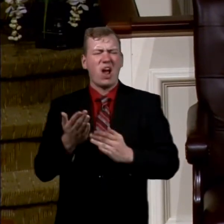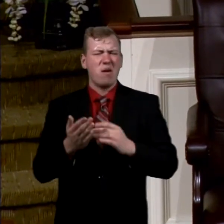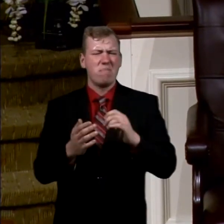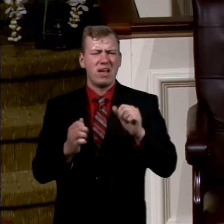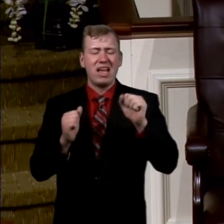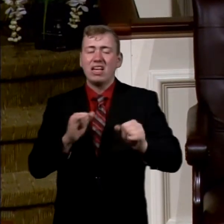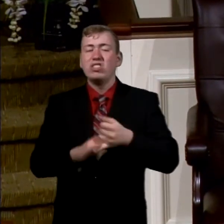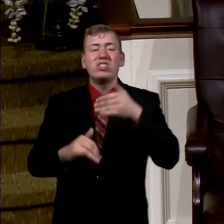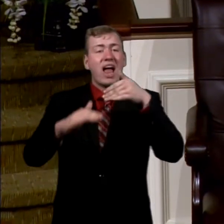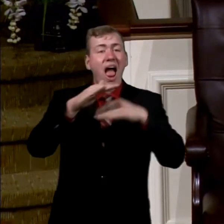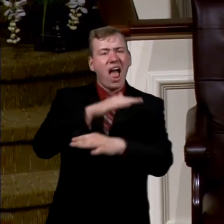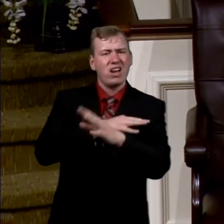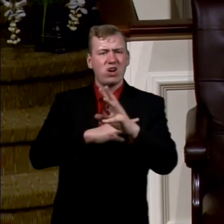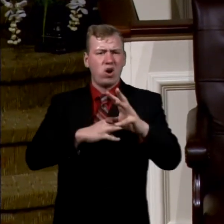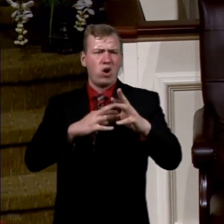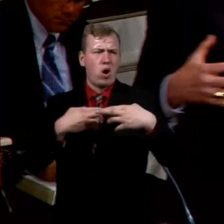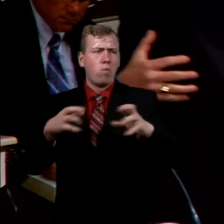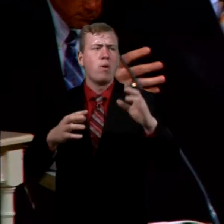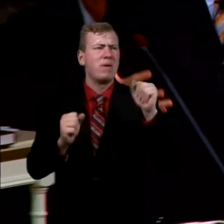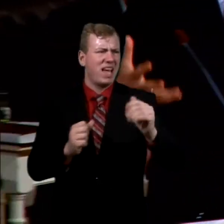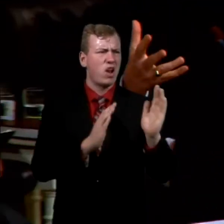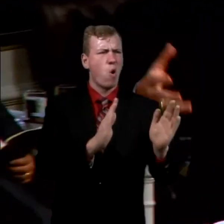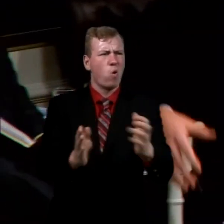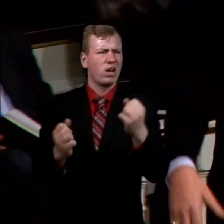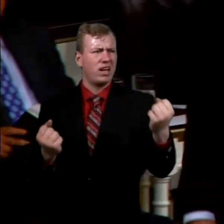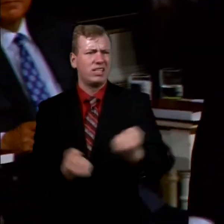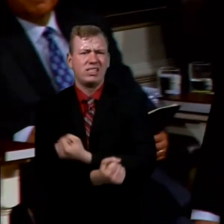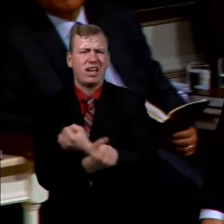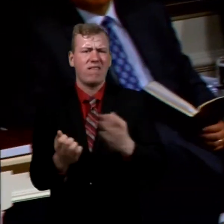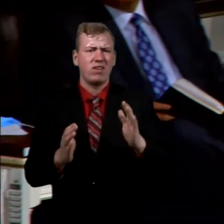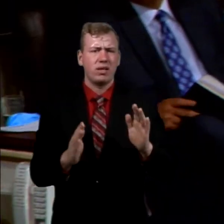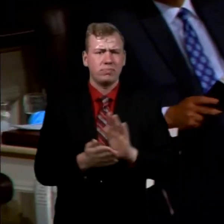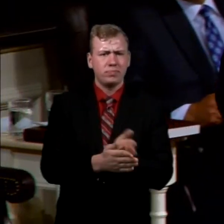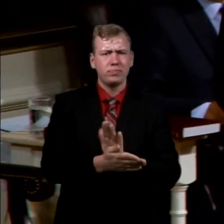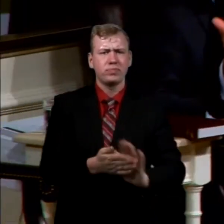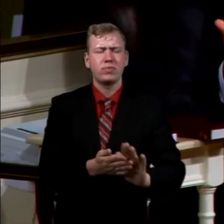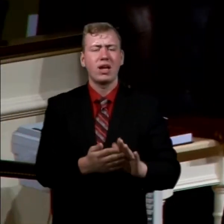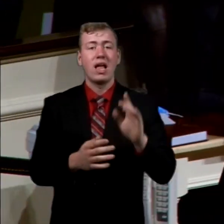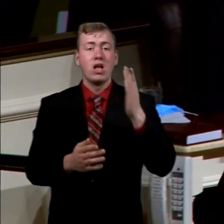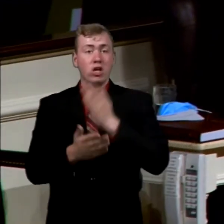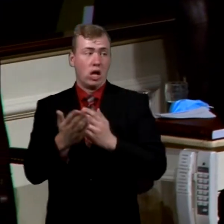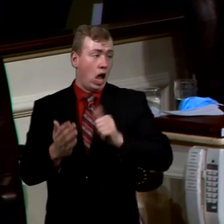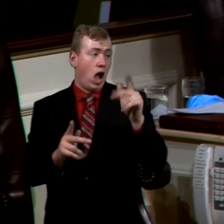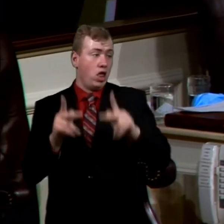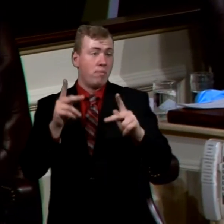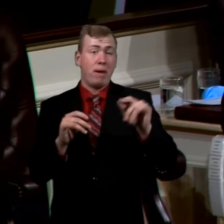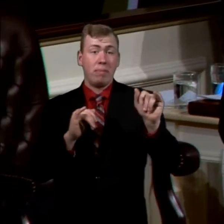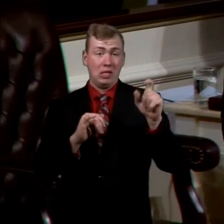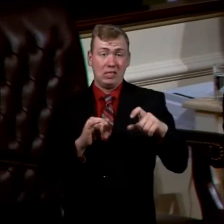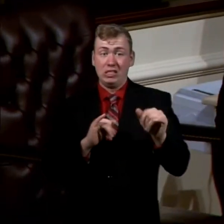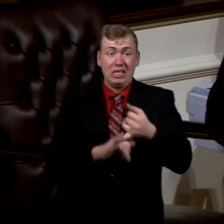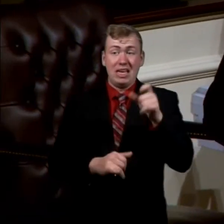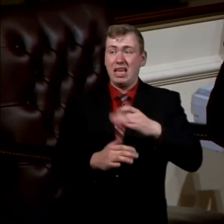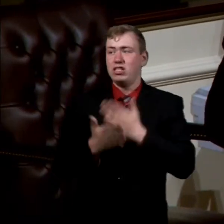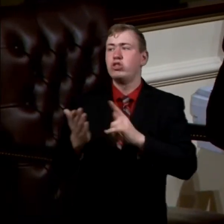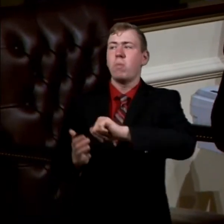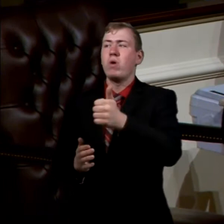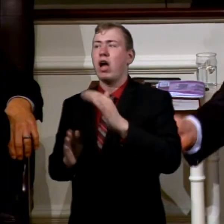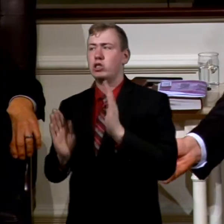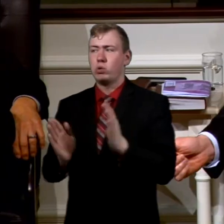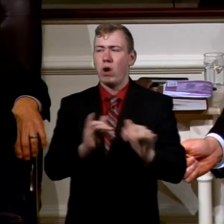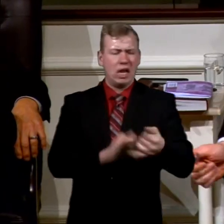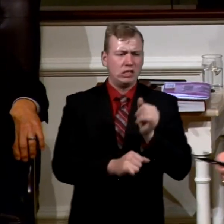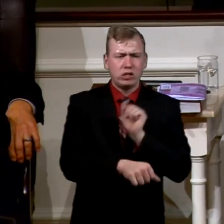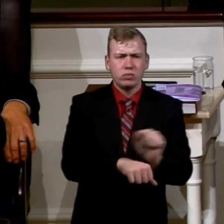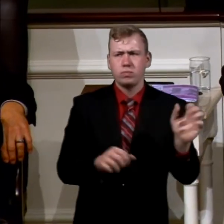walk in a room and they know how to organize things. Others of them, they need someone to organize and they'll just work and work with it. Some